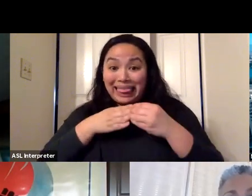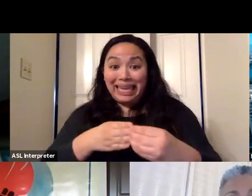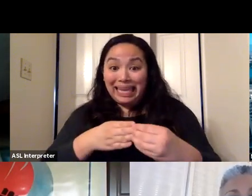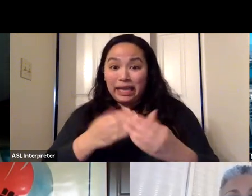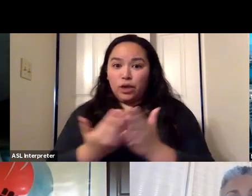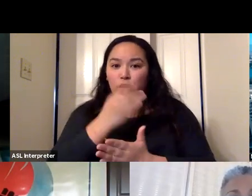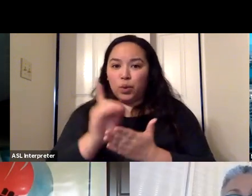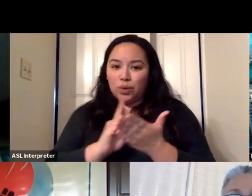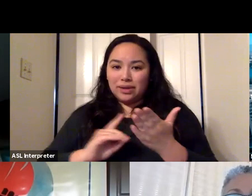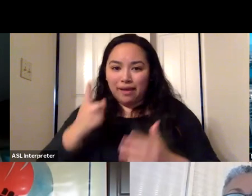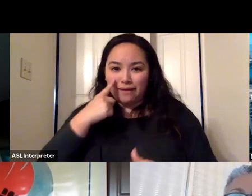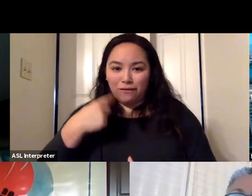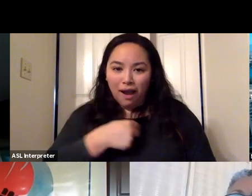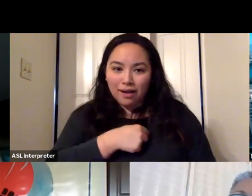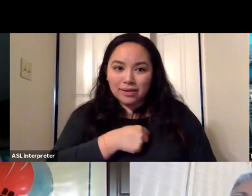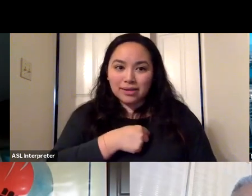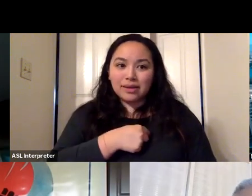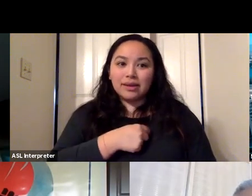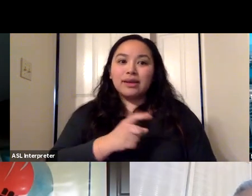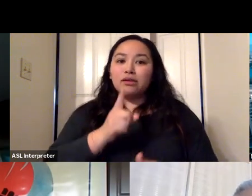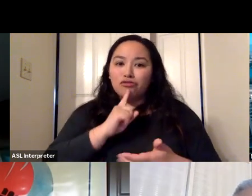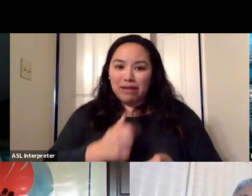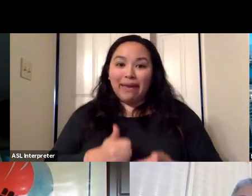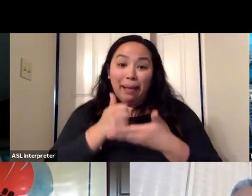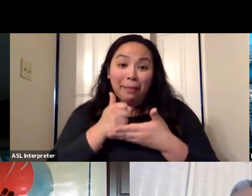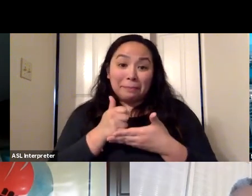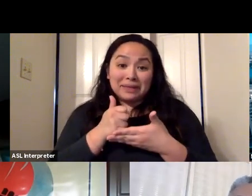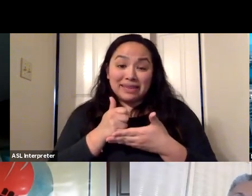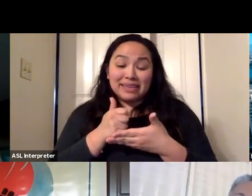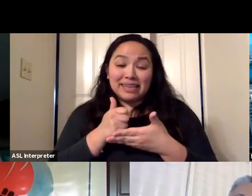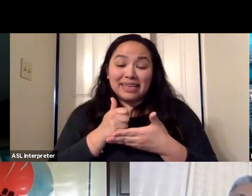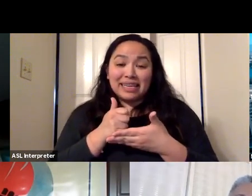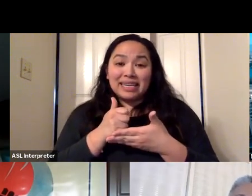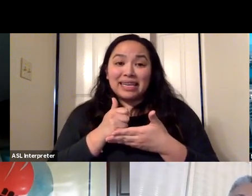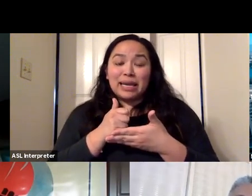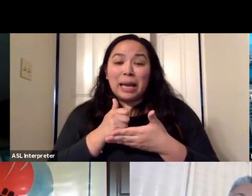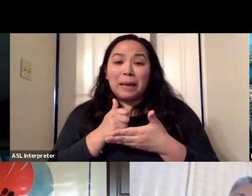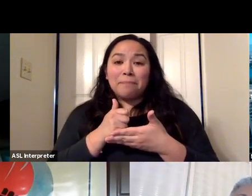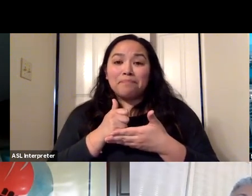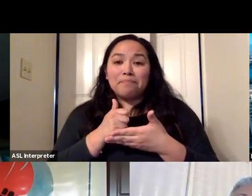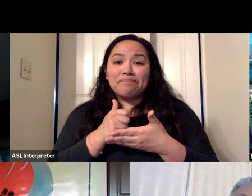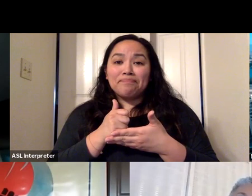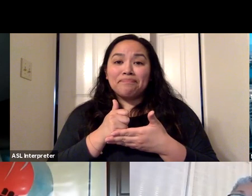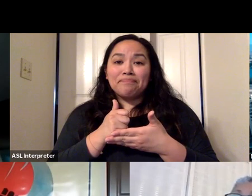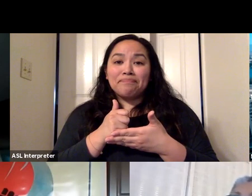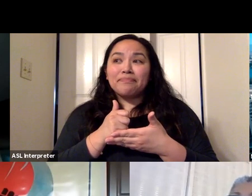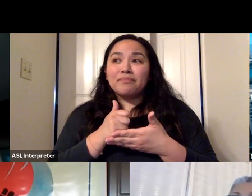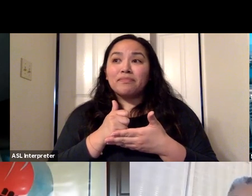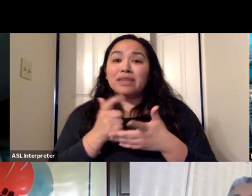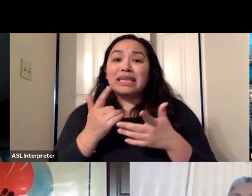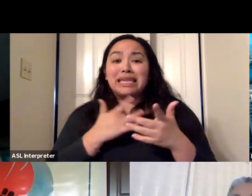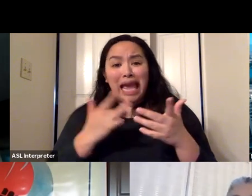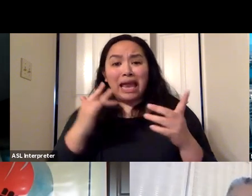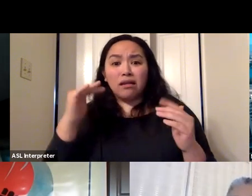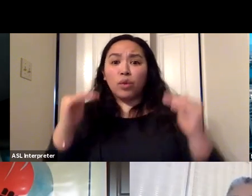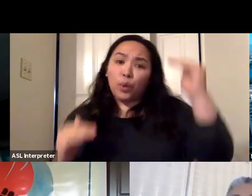for us. And it really helped us to bridge sometimes pretty, pretty wide gap